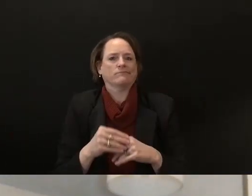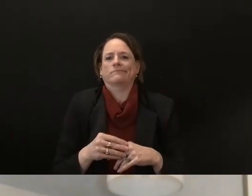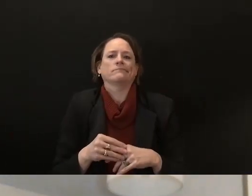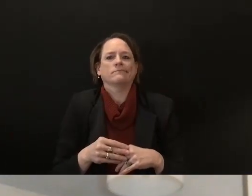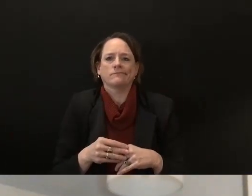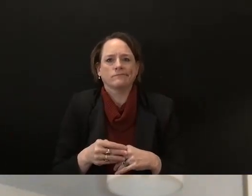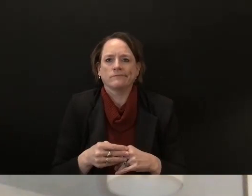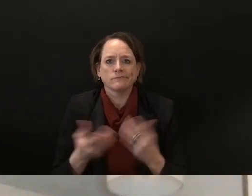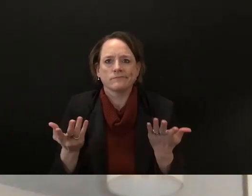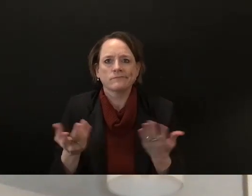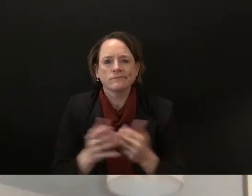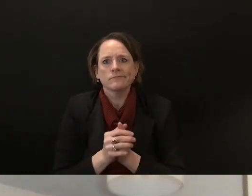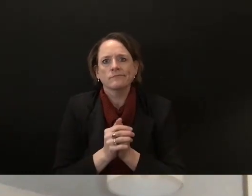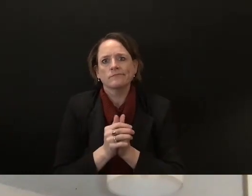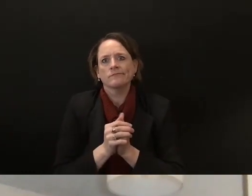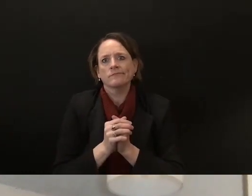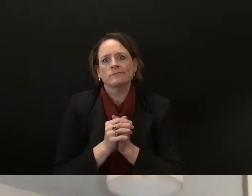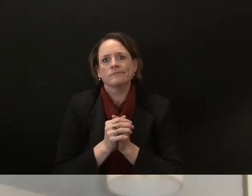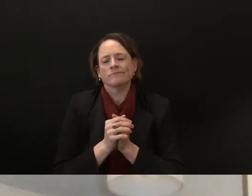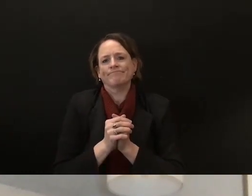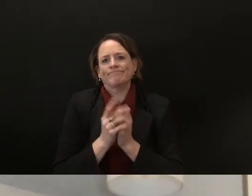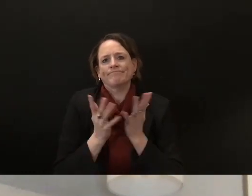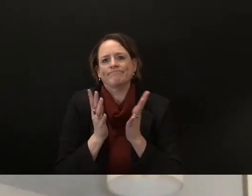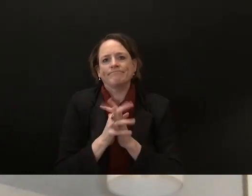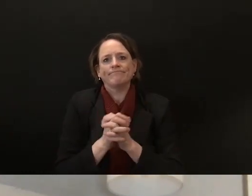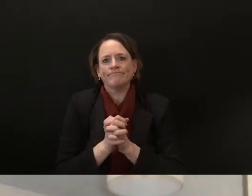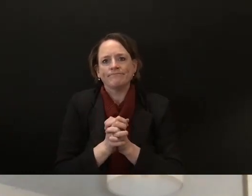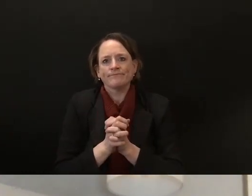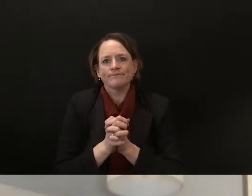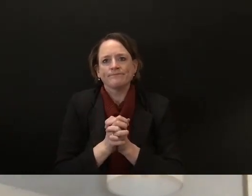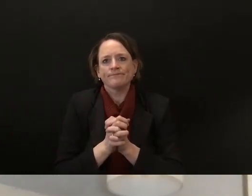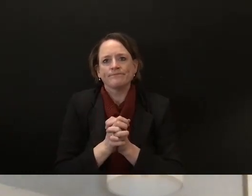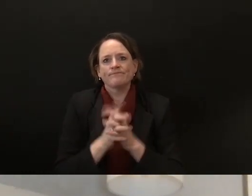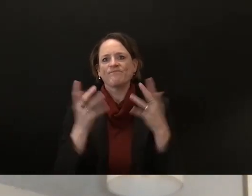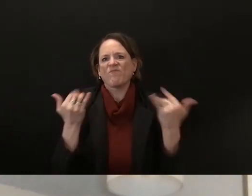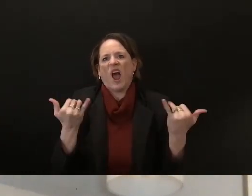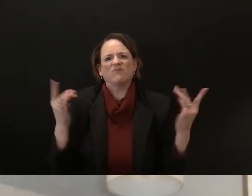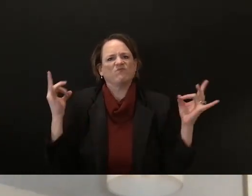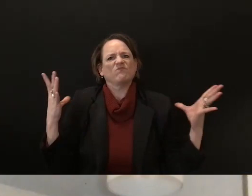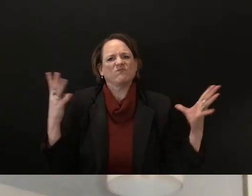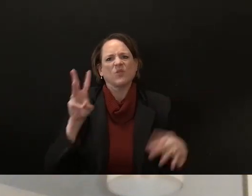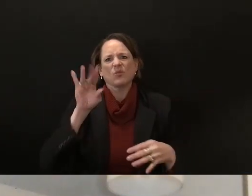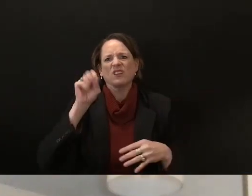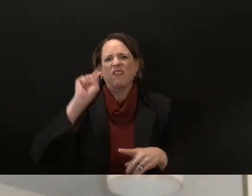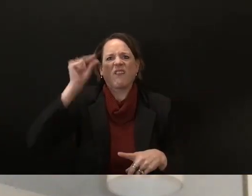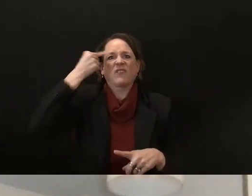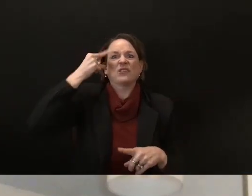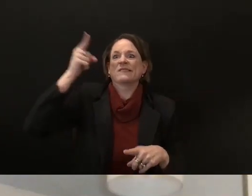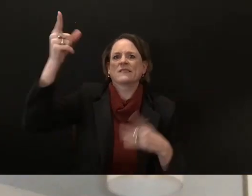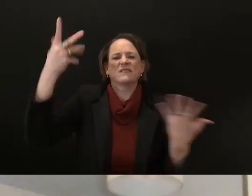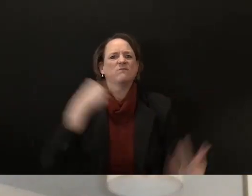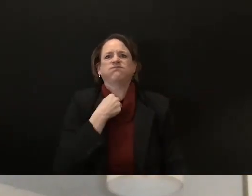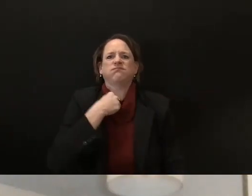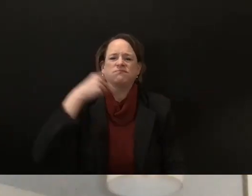that's and and that's what's happening instead of governing in wisconsin that's why and it's another symptom of gerrymandering so um